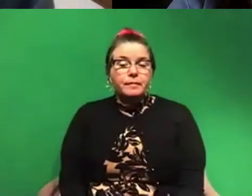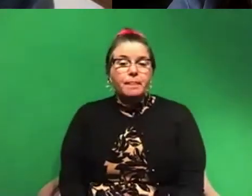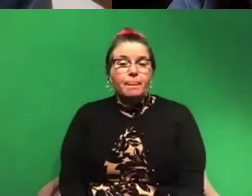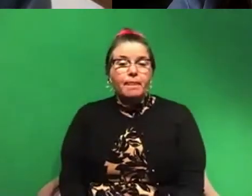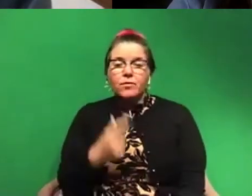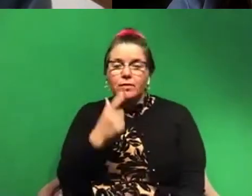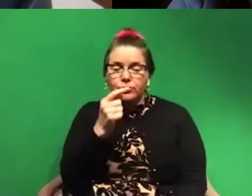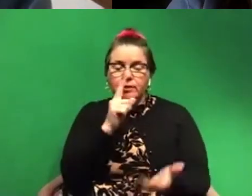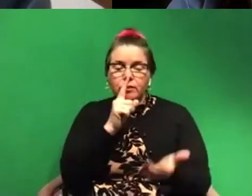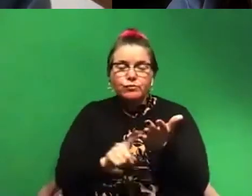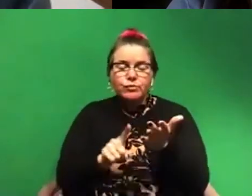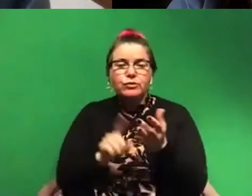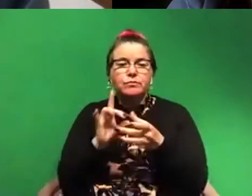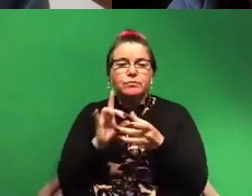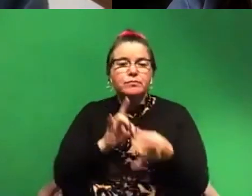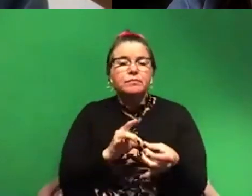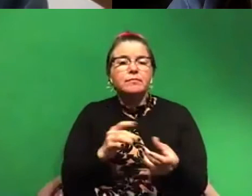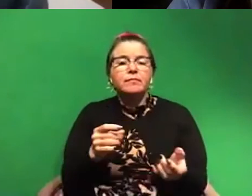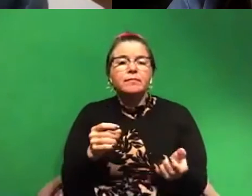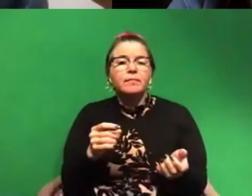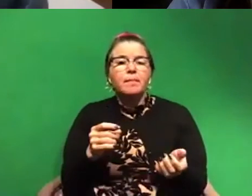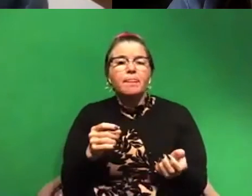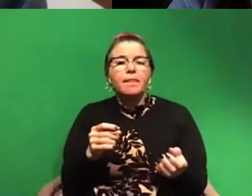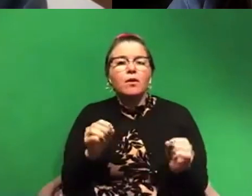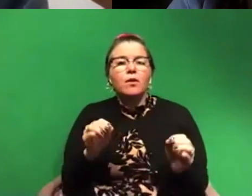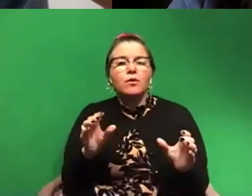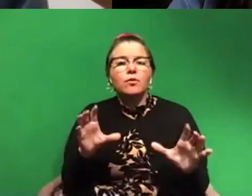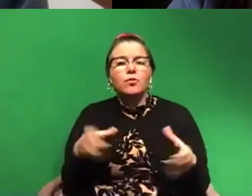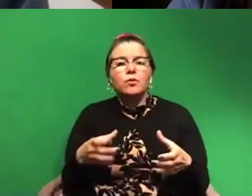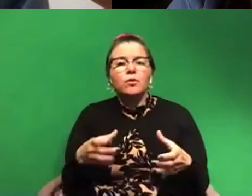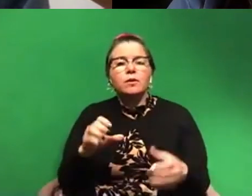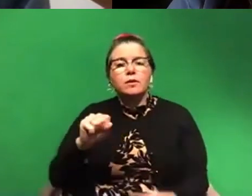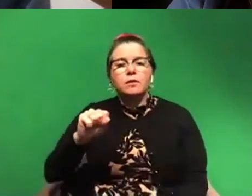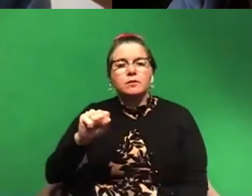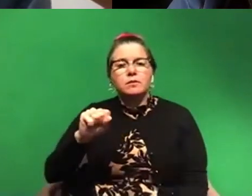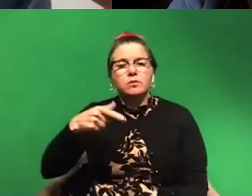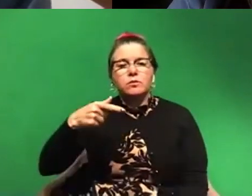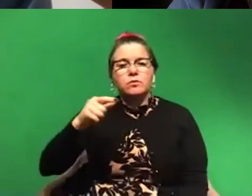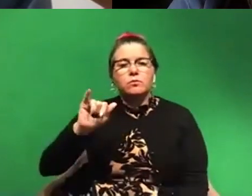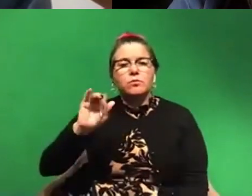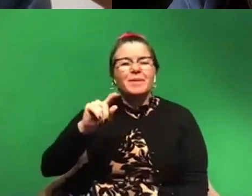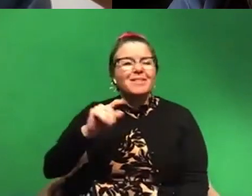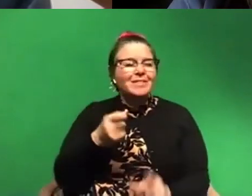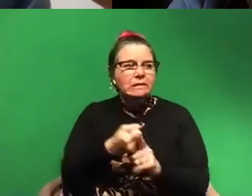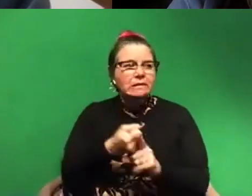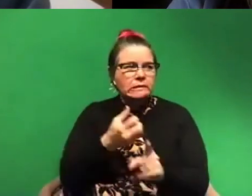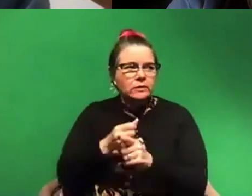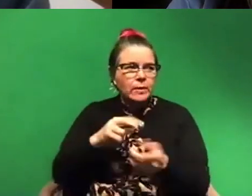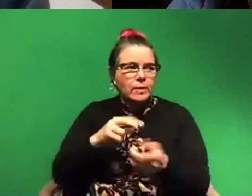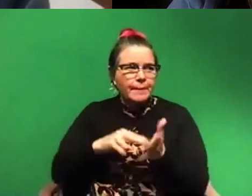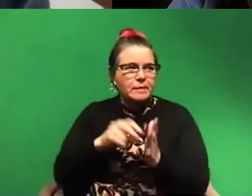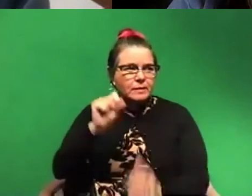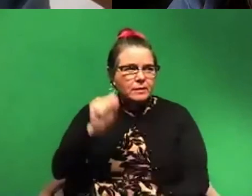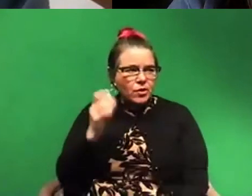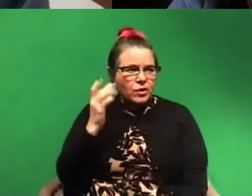has just come out from an organization called SQUIRP. The, I never remember what it stands for, Southern California